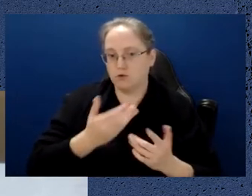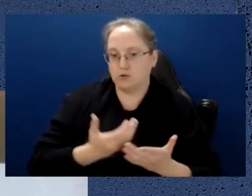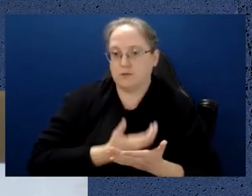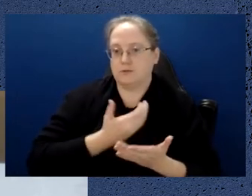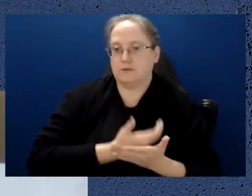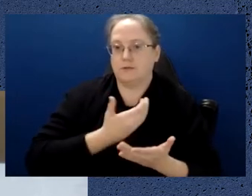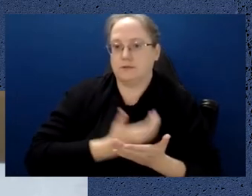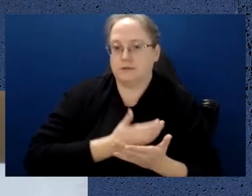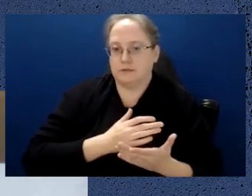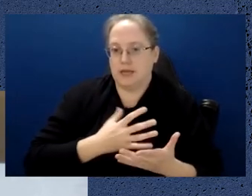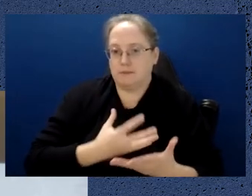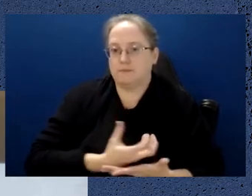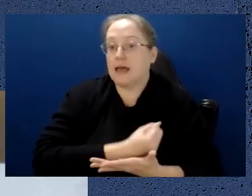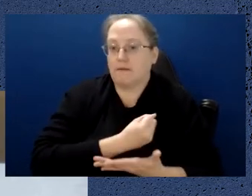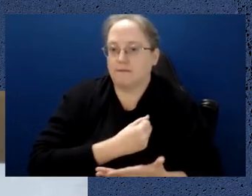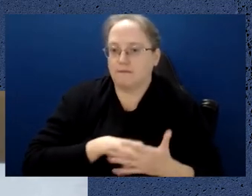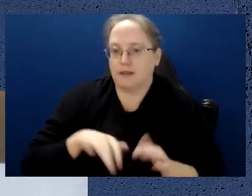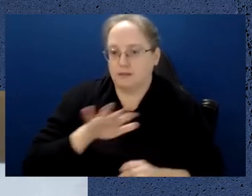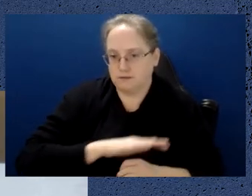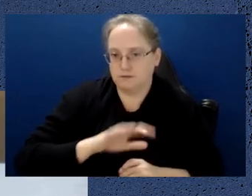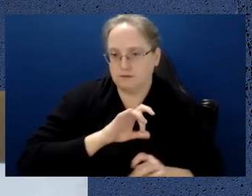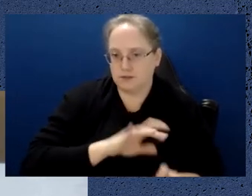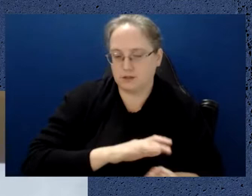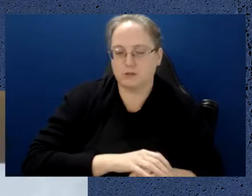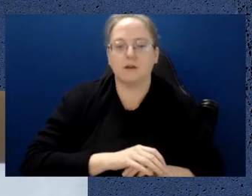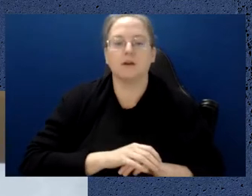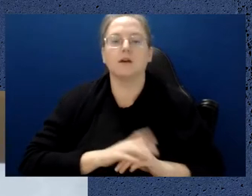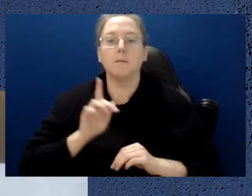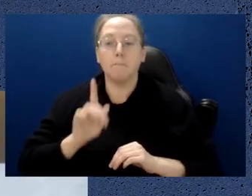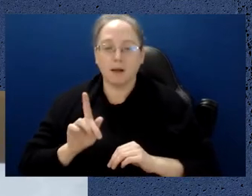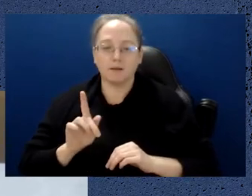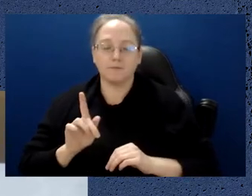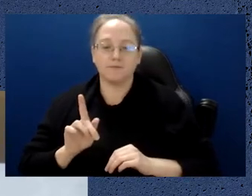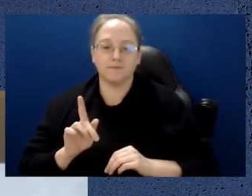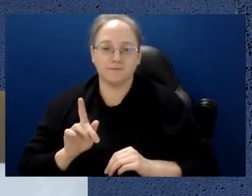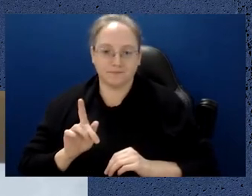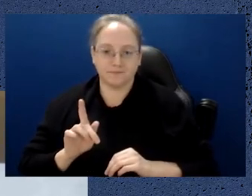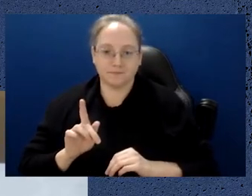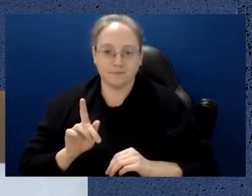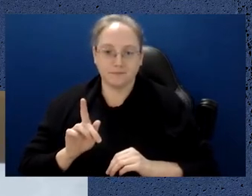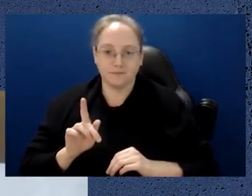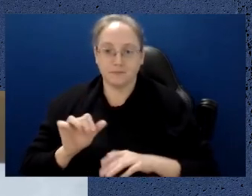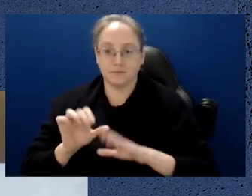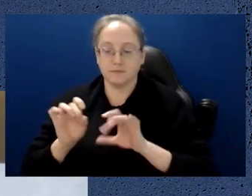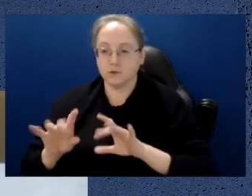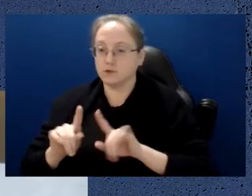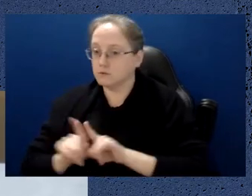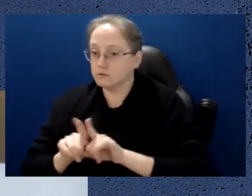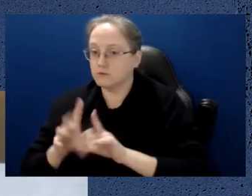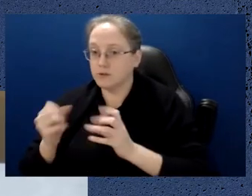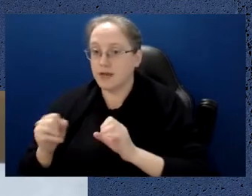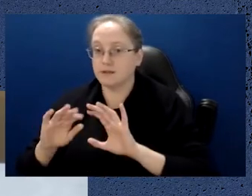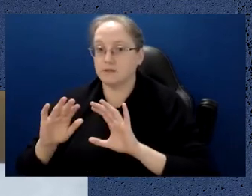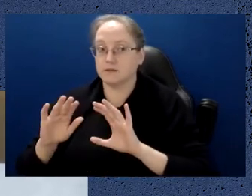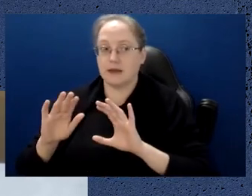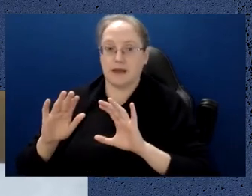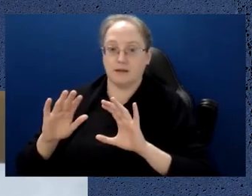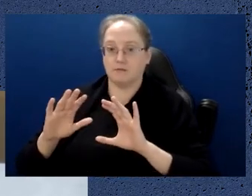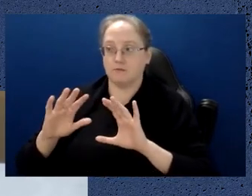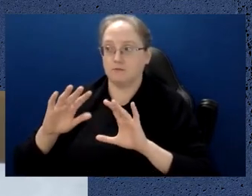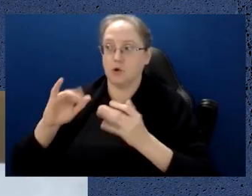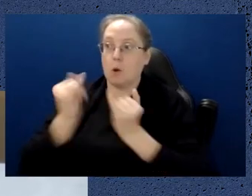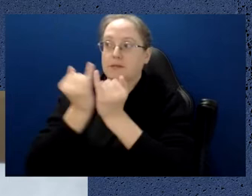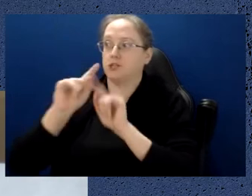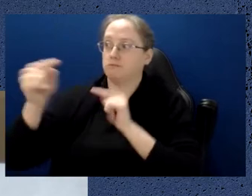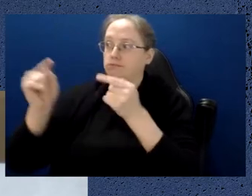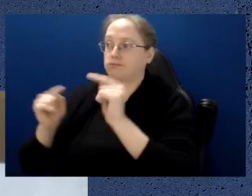security sense, having quantum technologies is an important thing for a nation state. But in addition to that, Australia